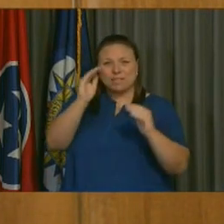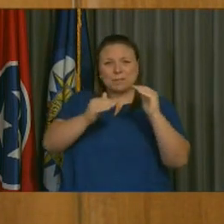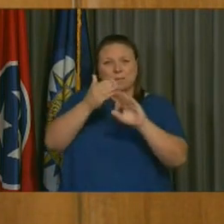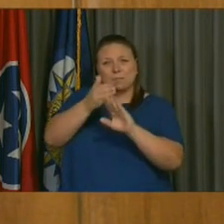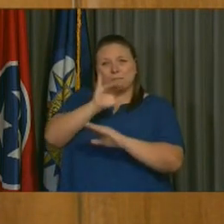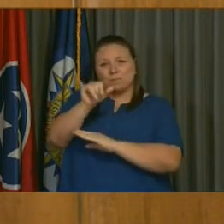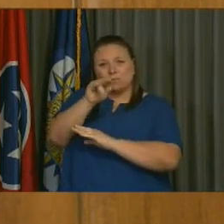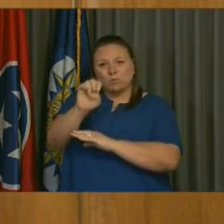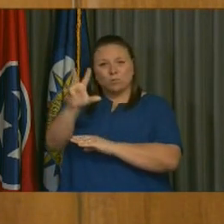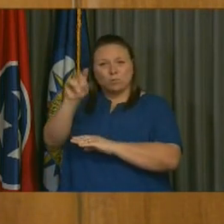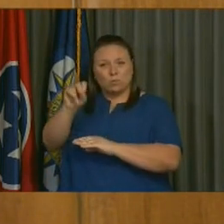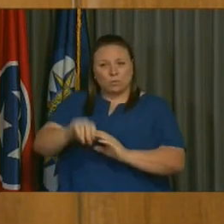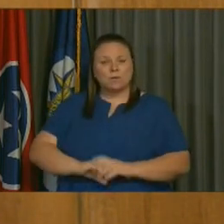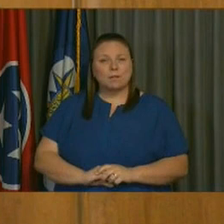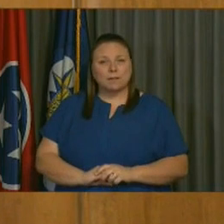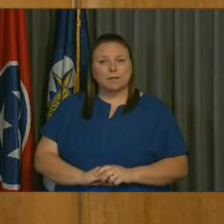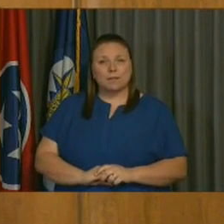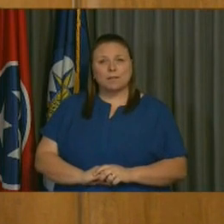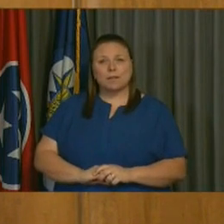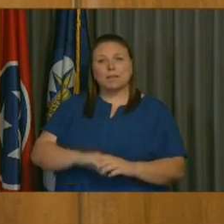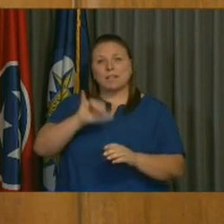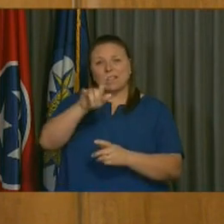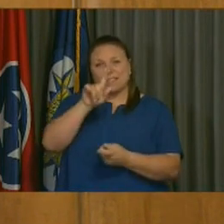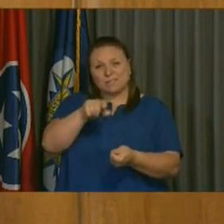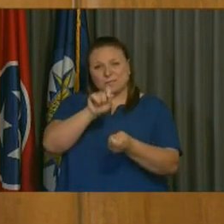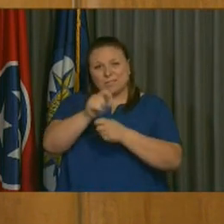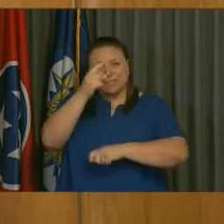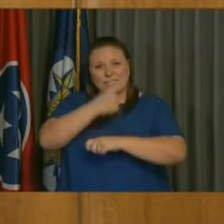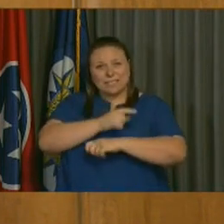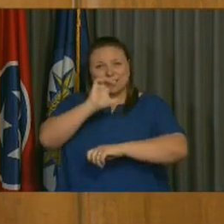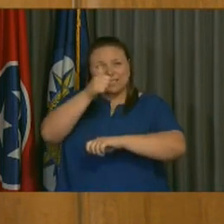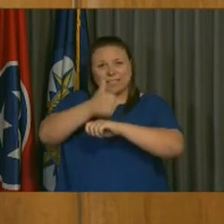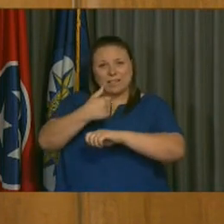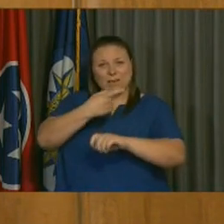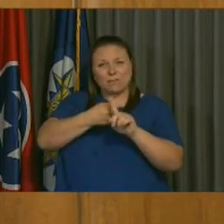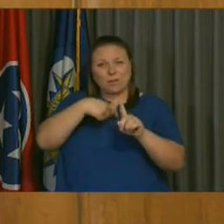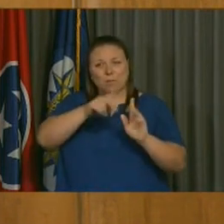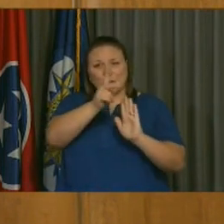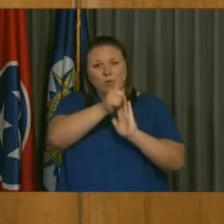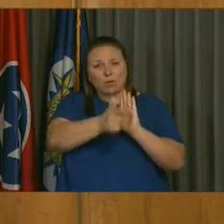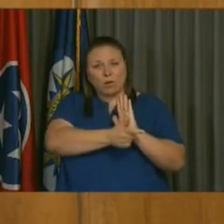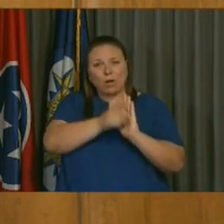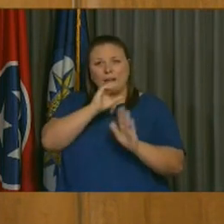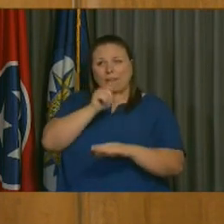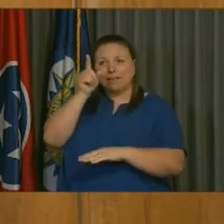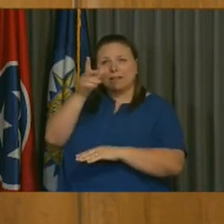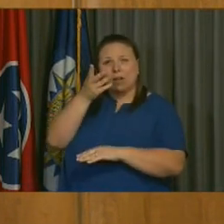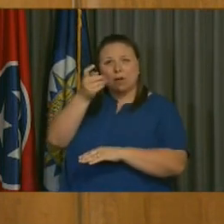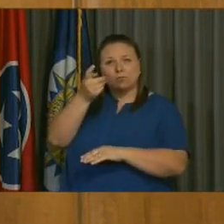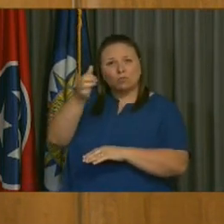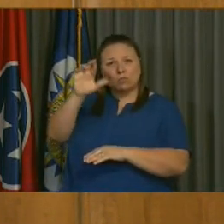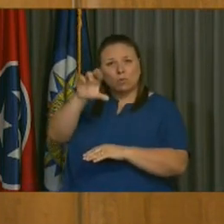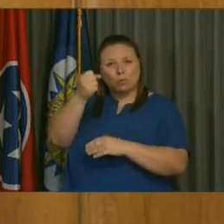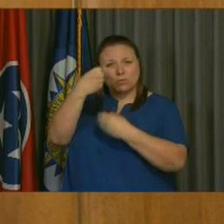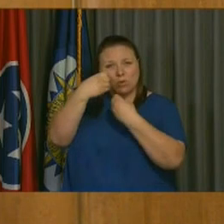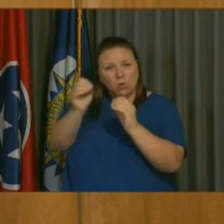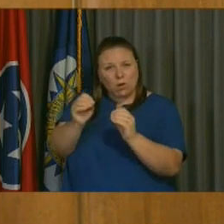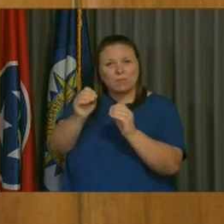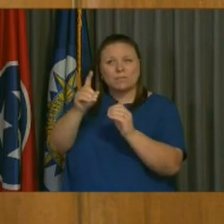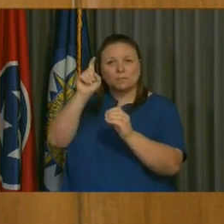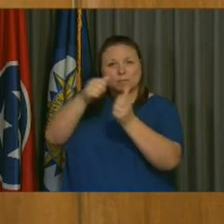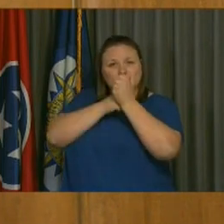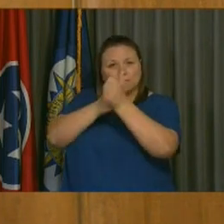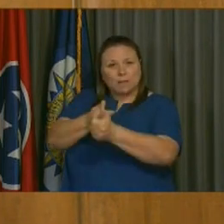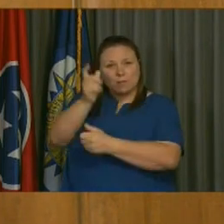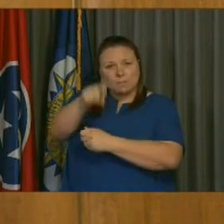30th. This is the date designated in our metro charter and it is the date the comptroller's office is urging local governments to adhere to.